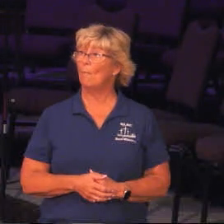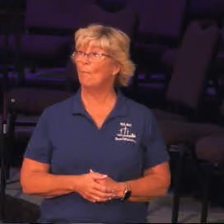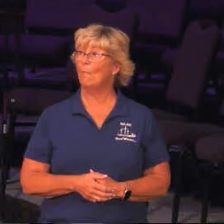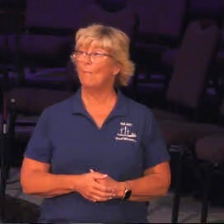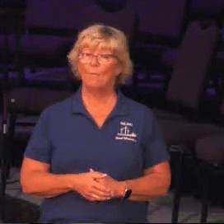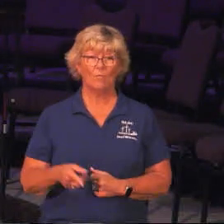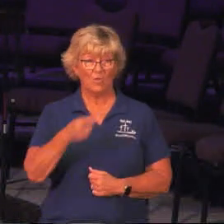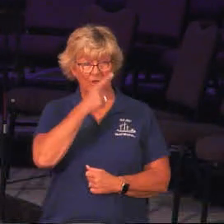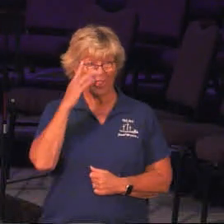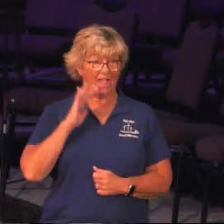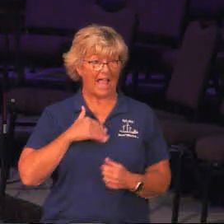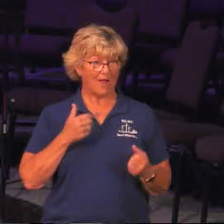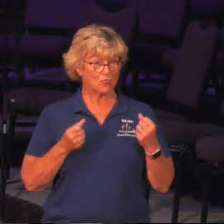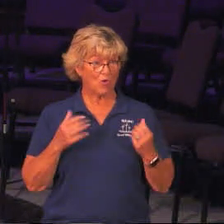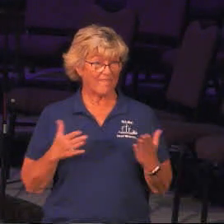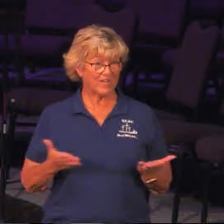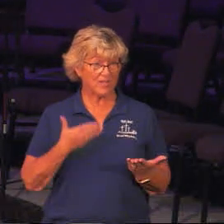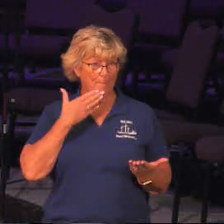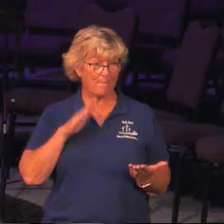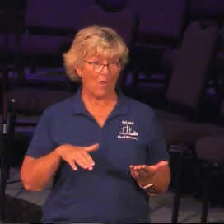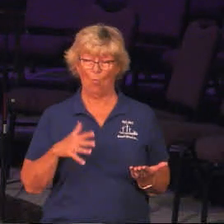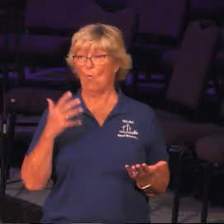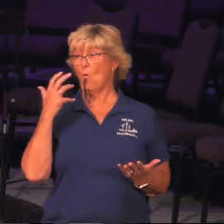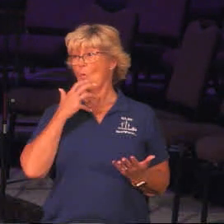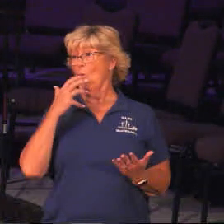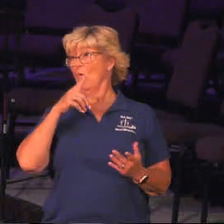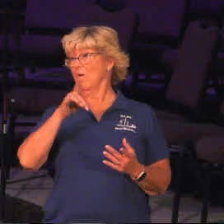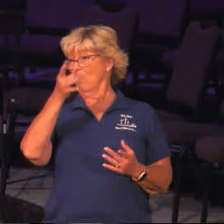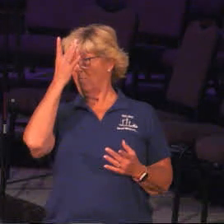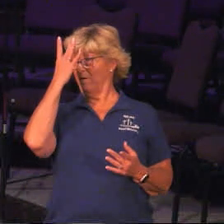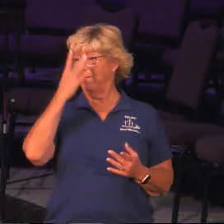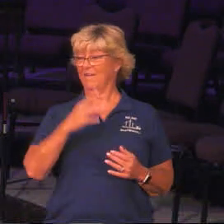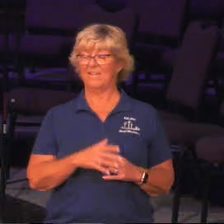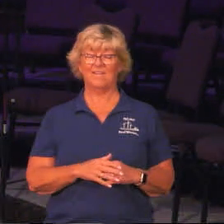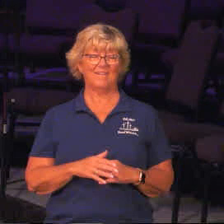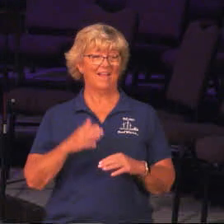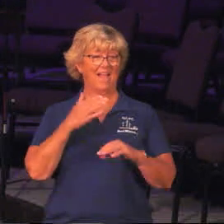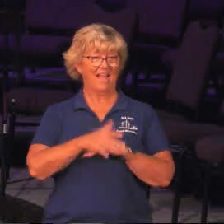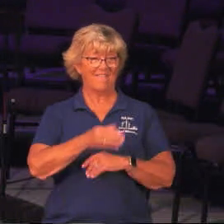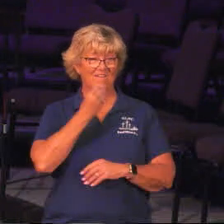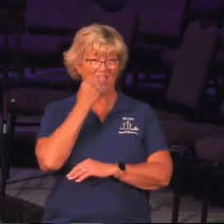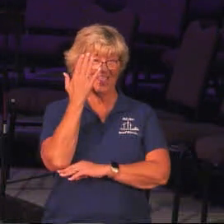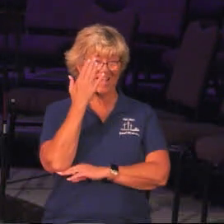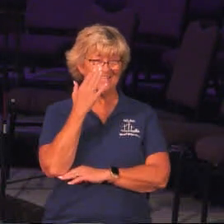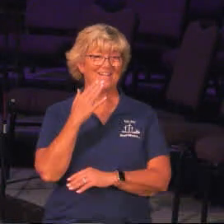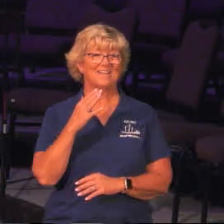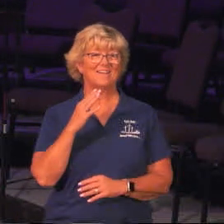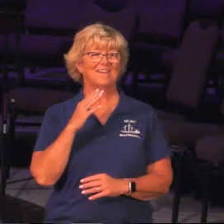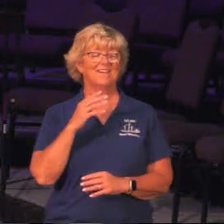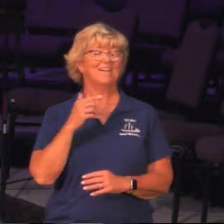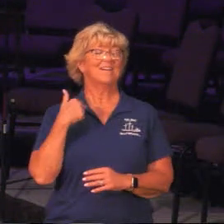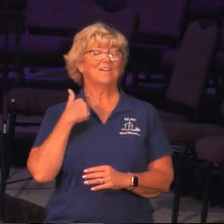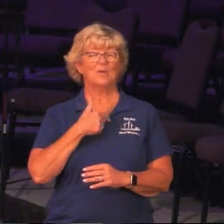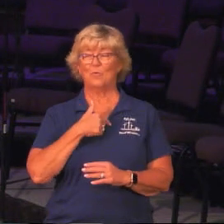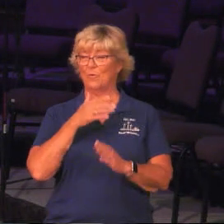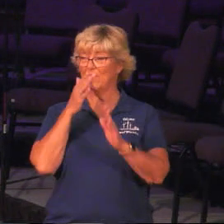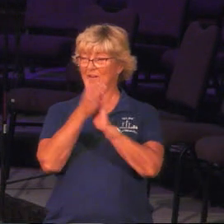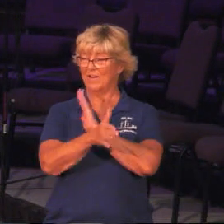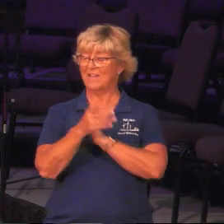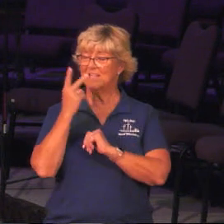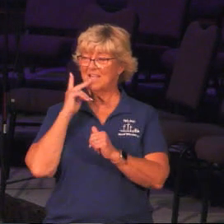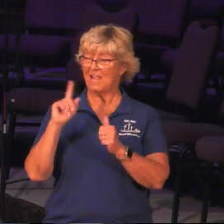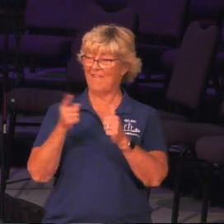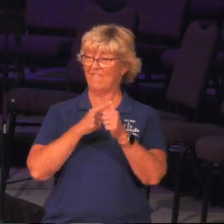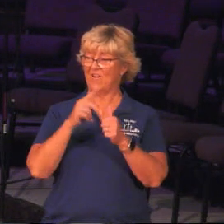And you think our drivers here are bad? Oh, my. So after having lunch, that's when we head out to go see the first